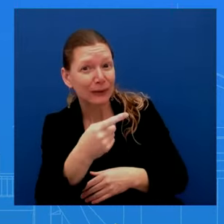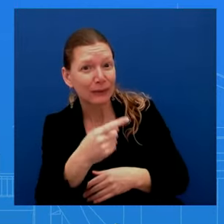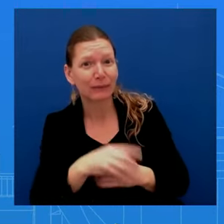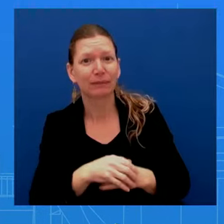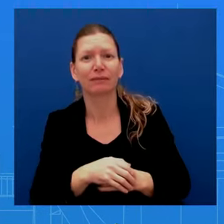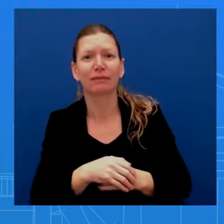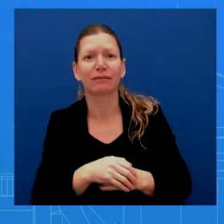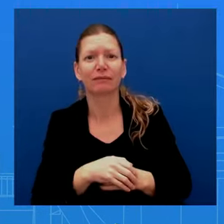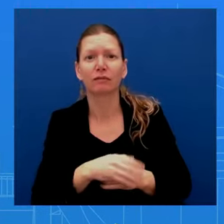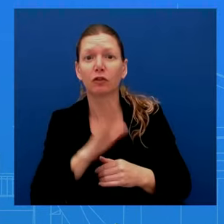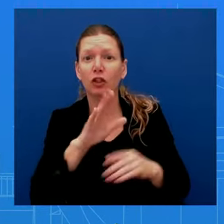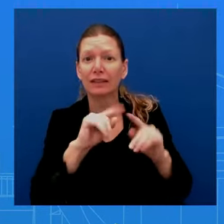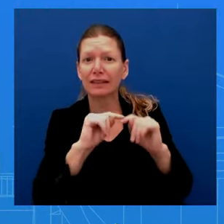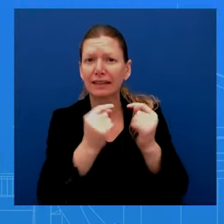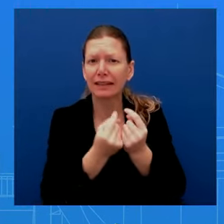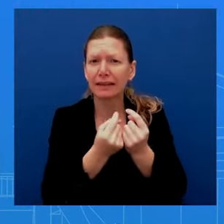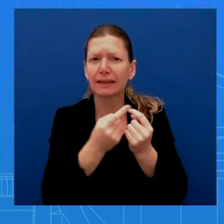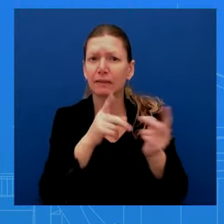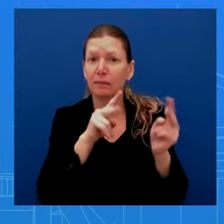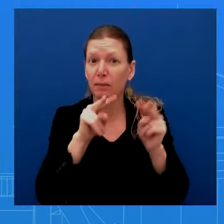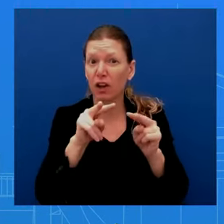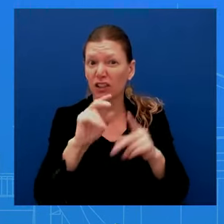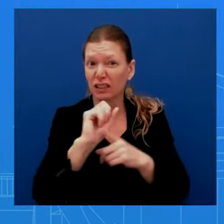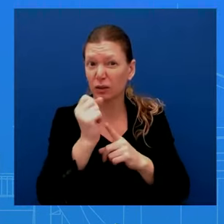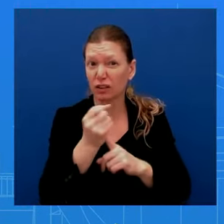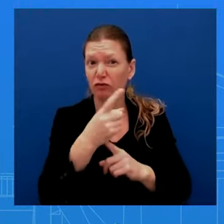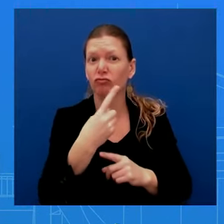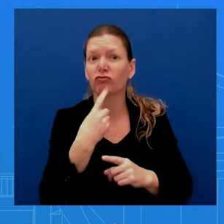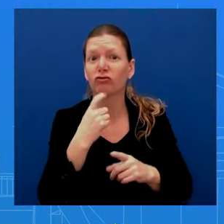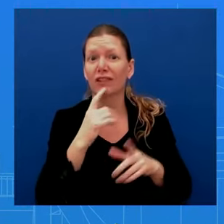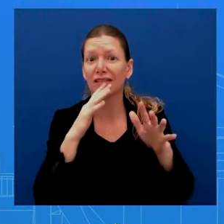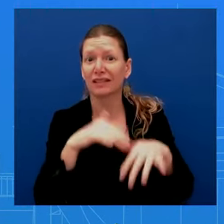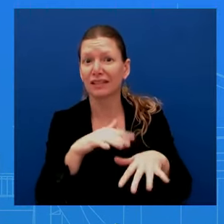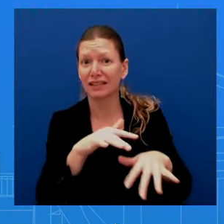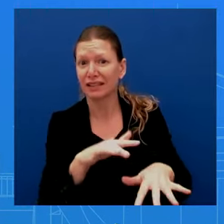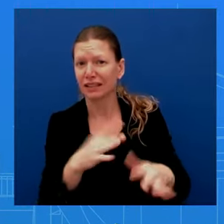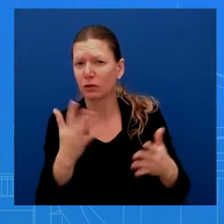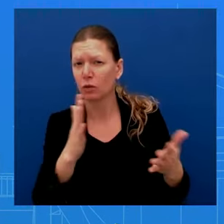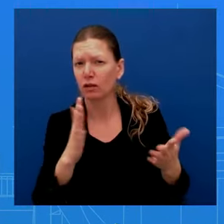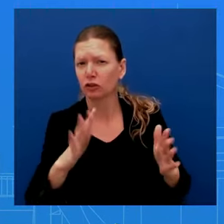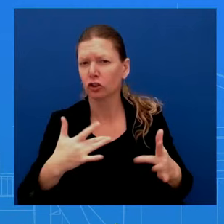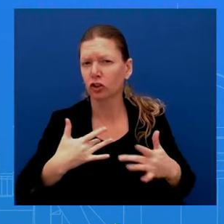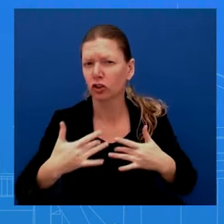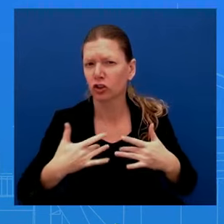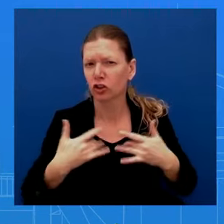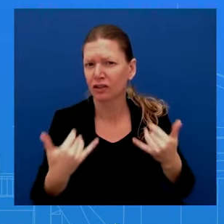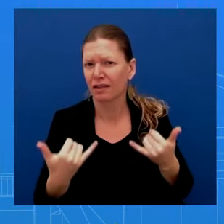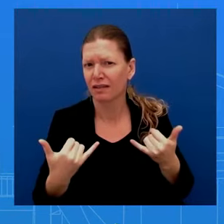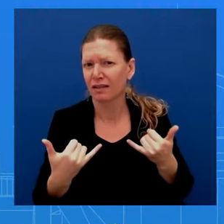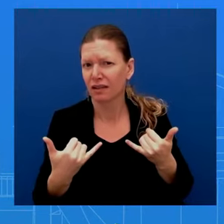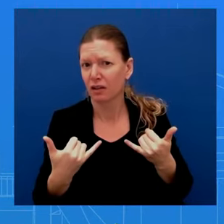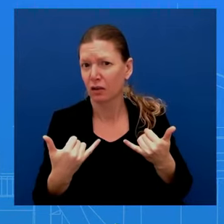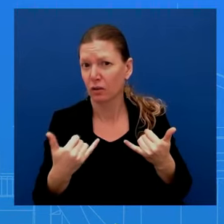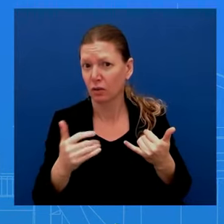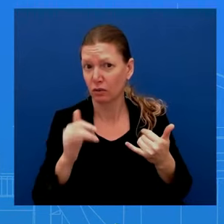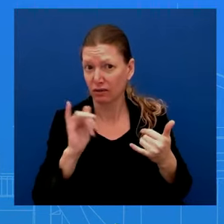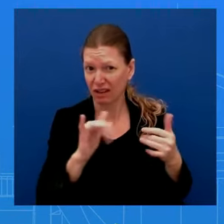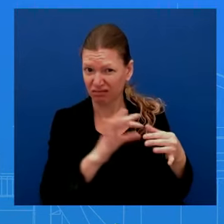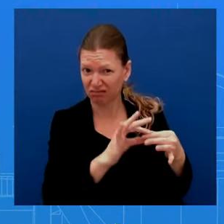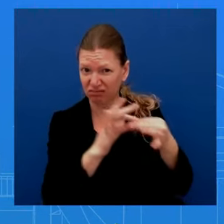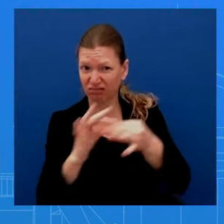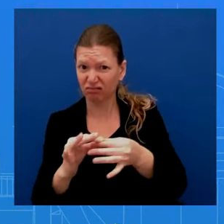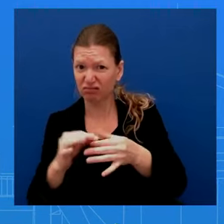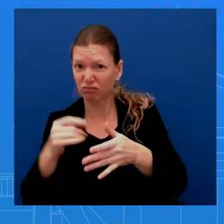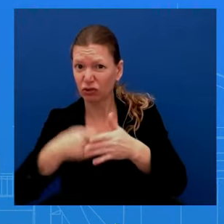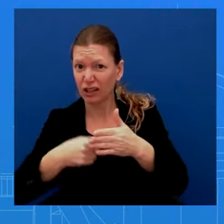the level of concern right now about the potential for that to drive up prices and mess up the global supply chain? Yes. the national